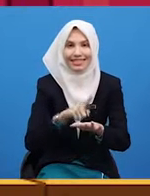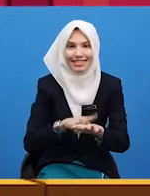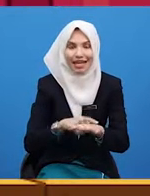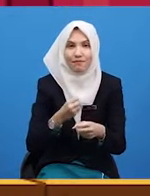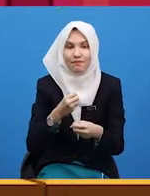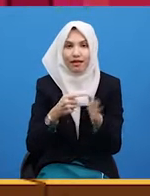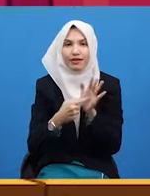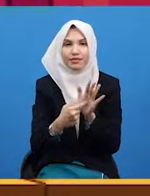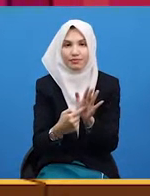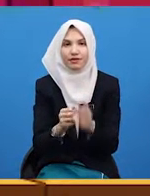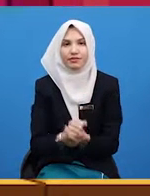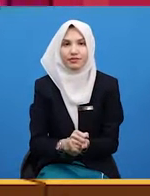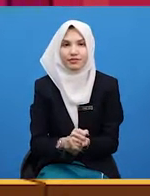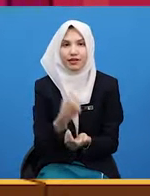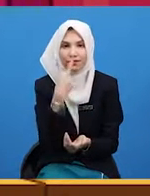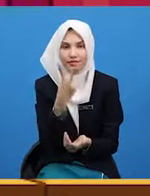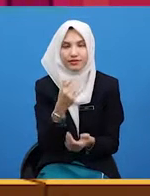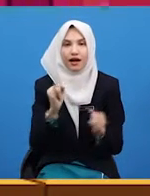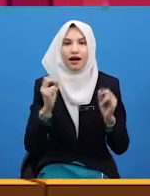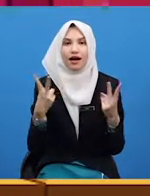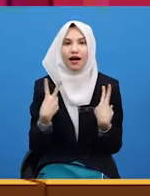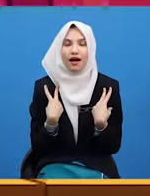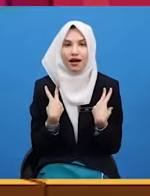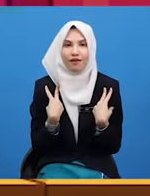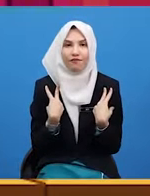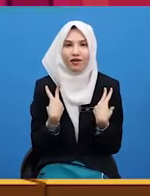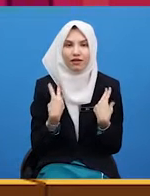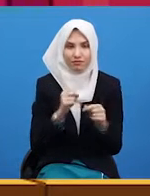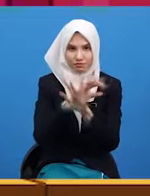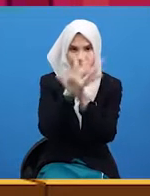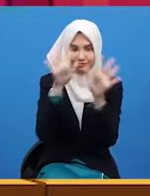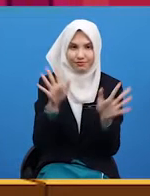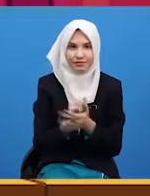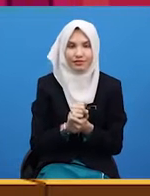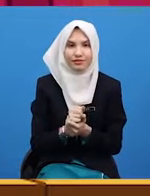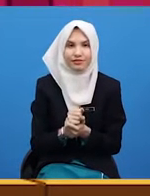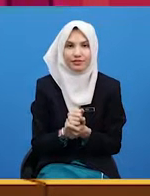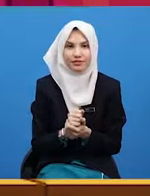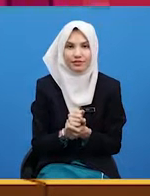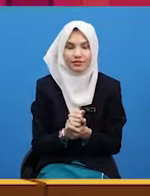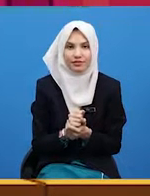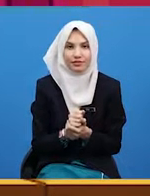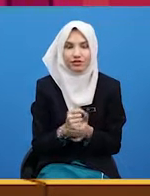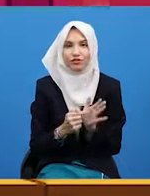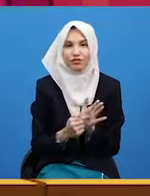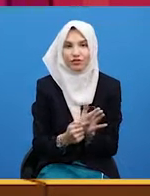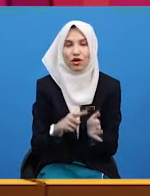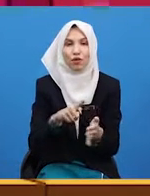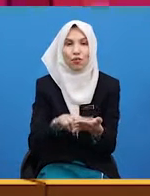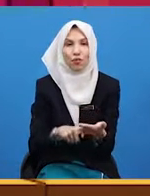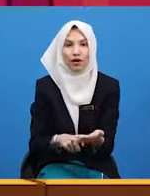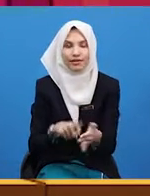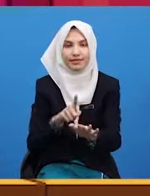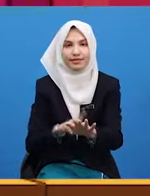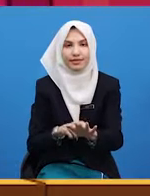You see, I have highlighted in red to specify what